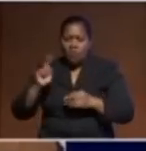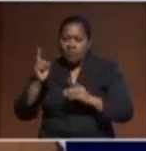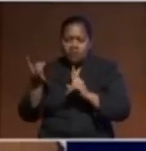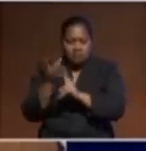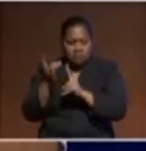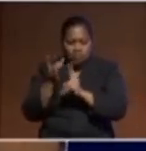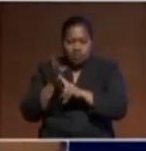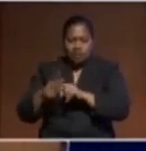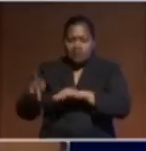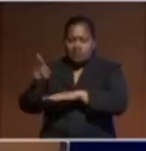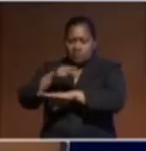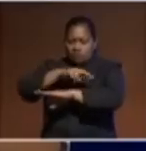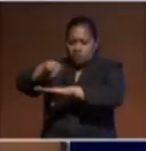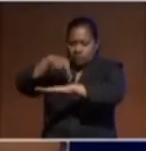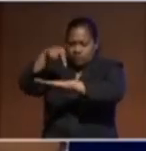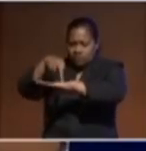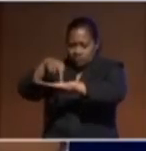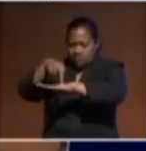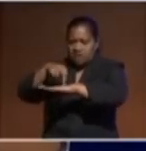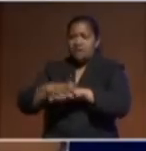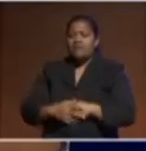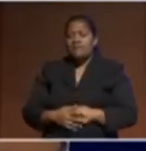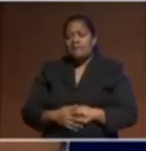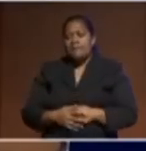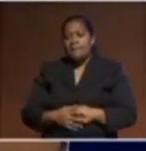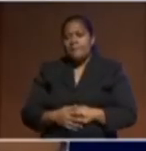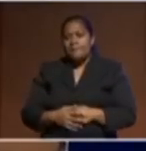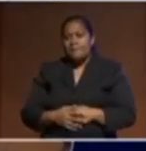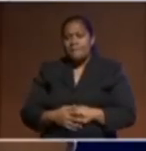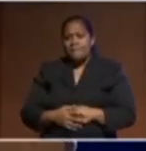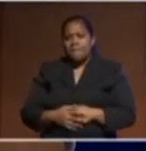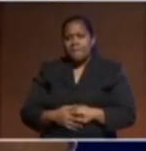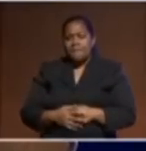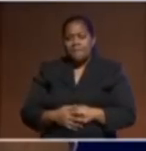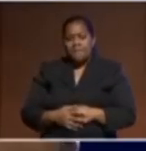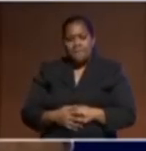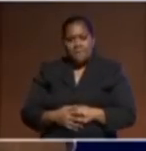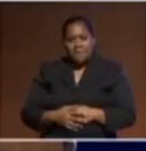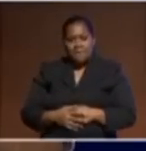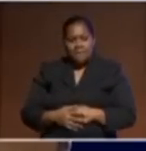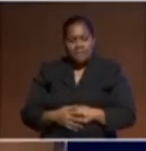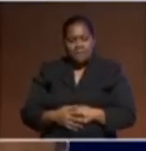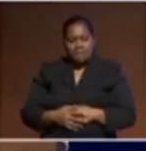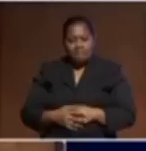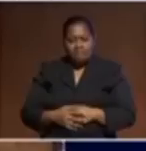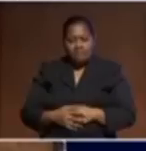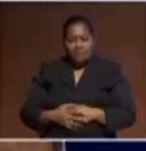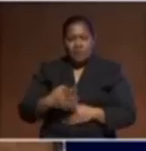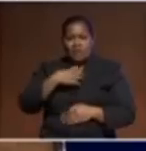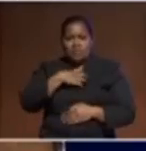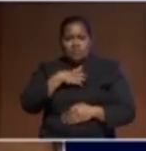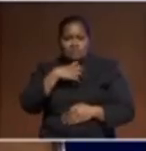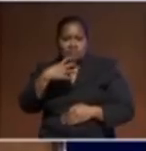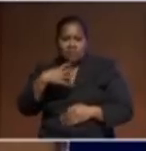region. The more closer contemporary experiences and